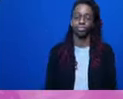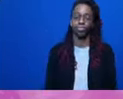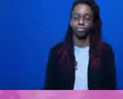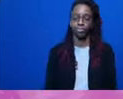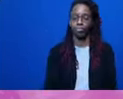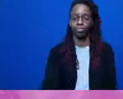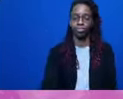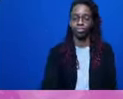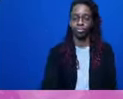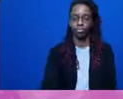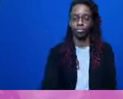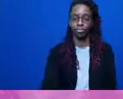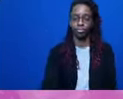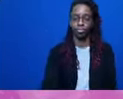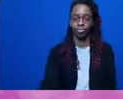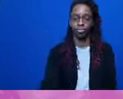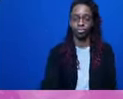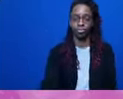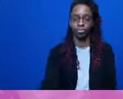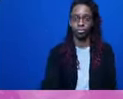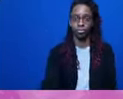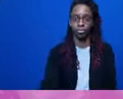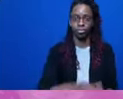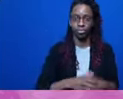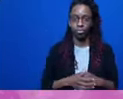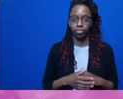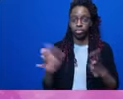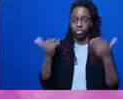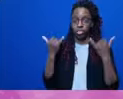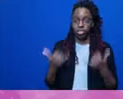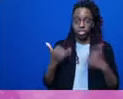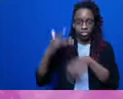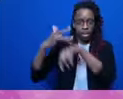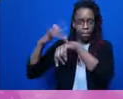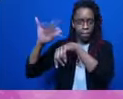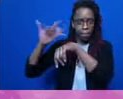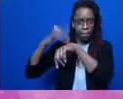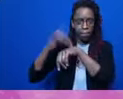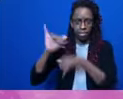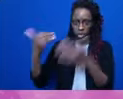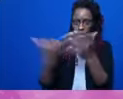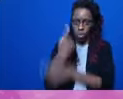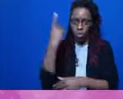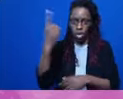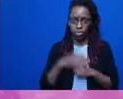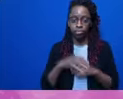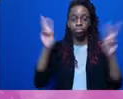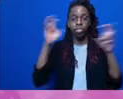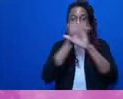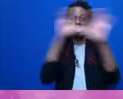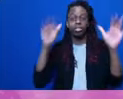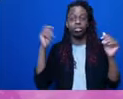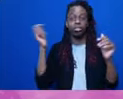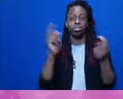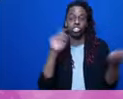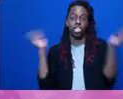out for us. And that's the resource that they'll be walking us through on the 25th. We're then going to skip